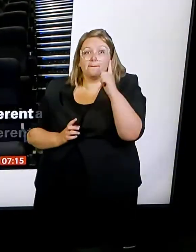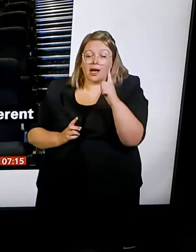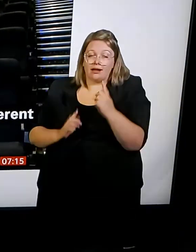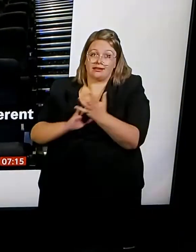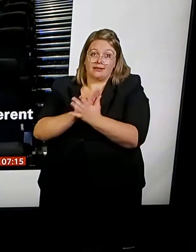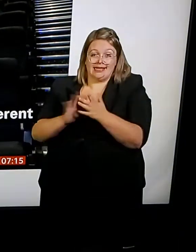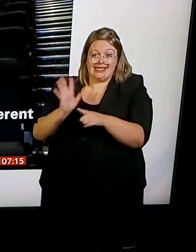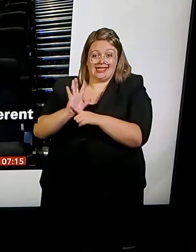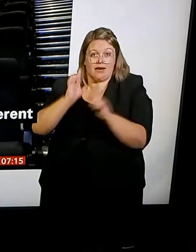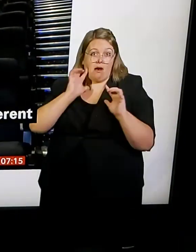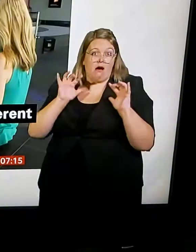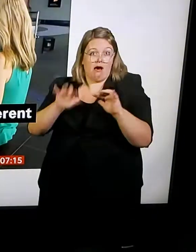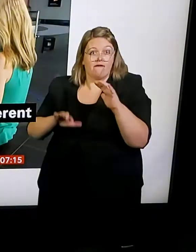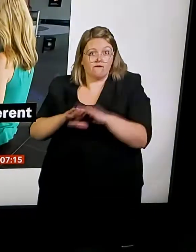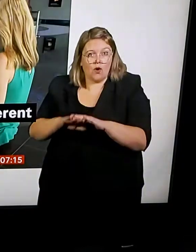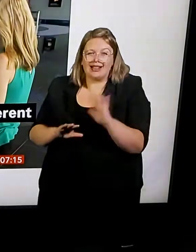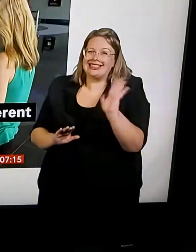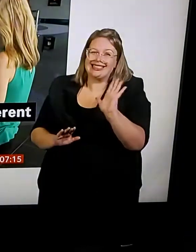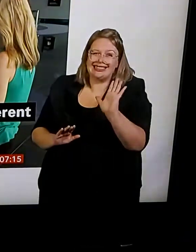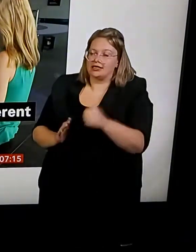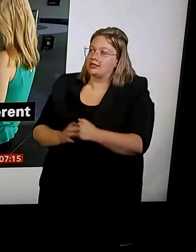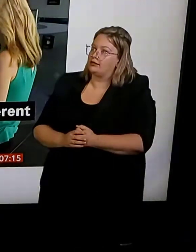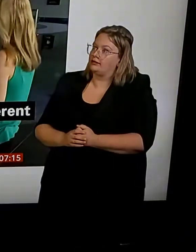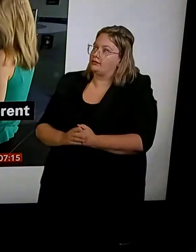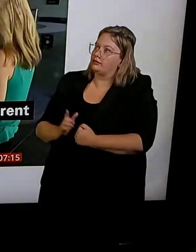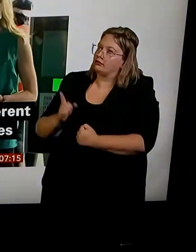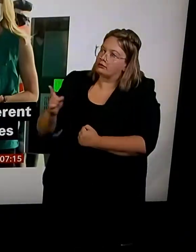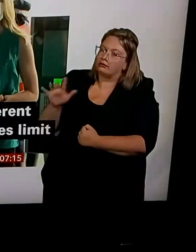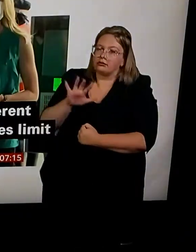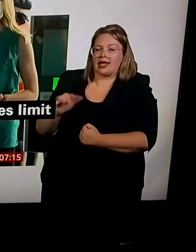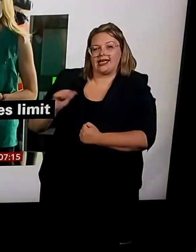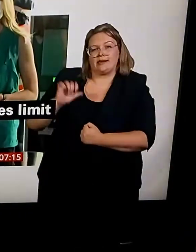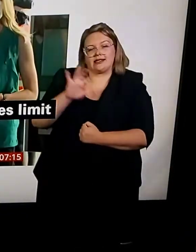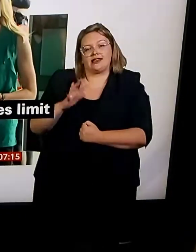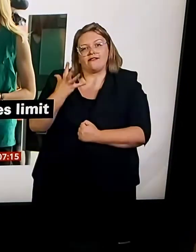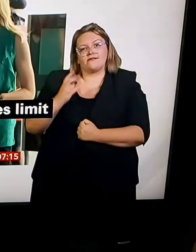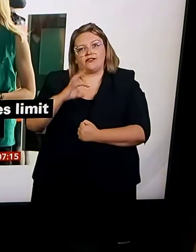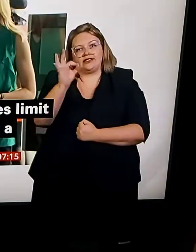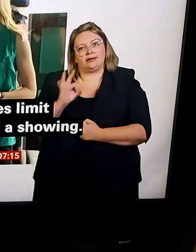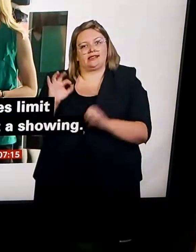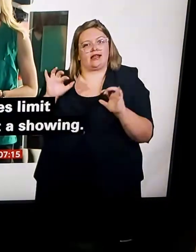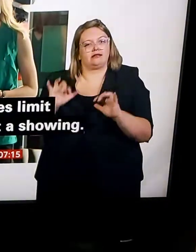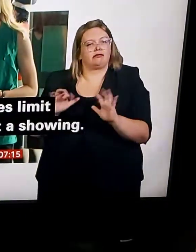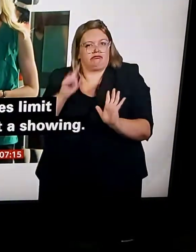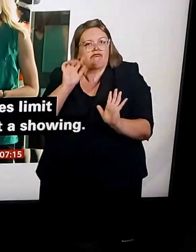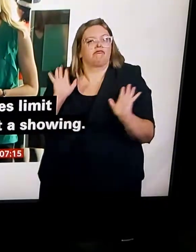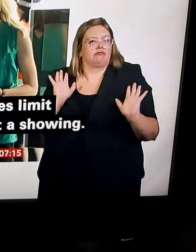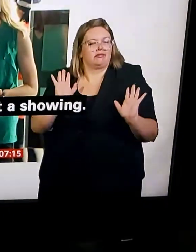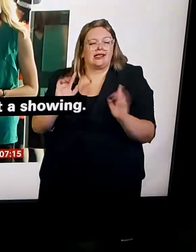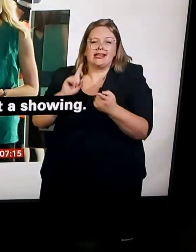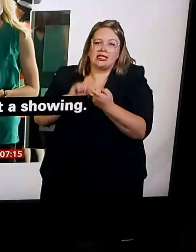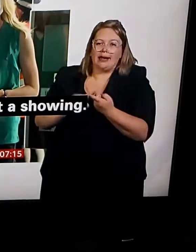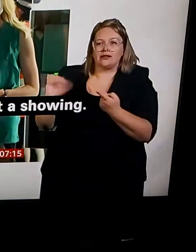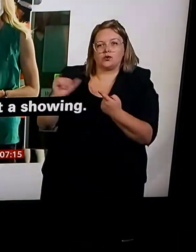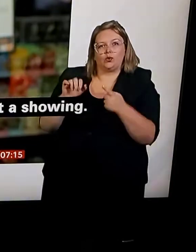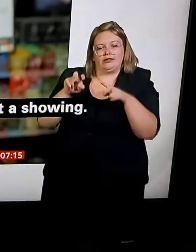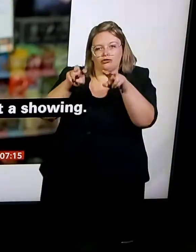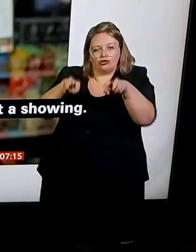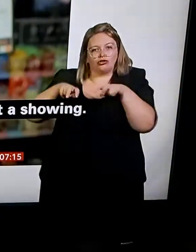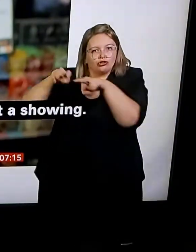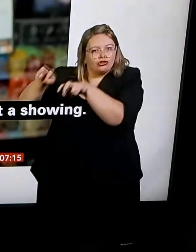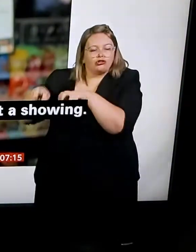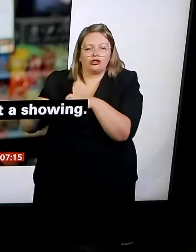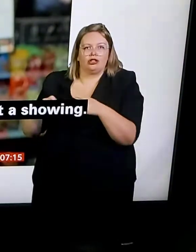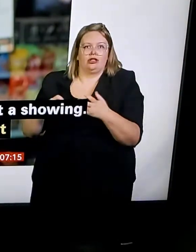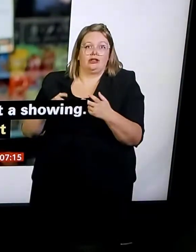British citizen Tom Russell has been stranded in Accra, Ghana, where his one-week research trip turned into a five-month